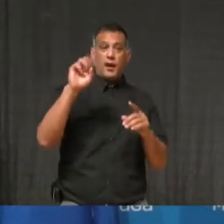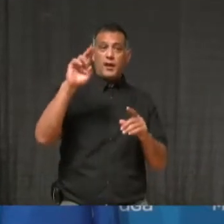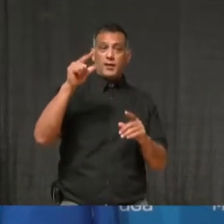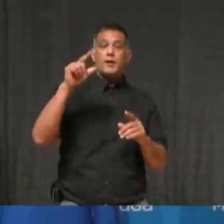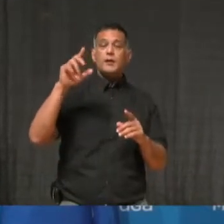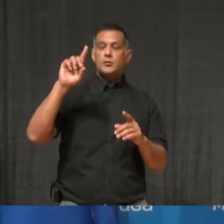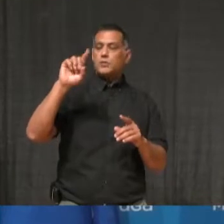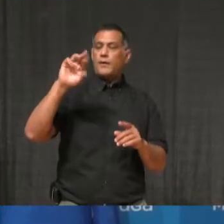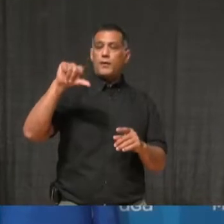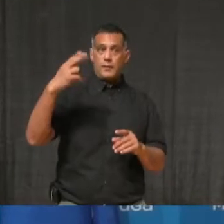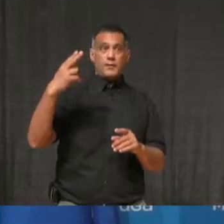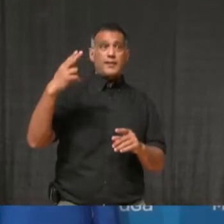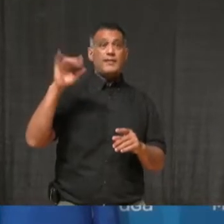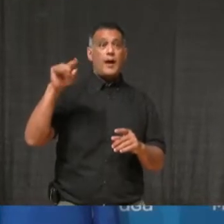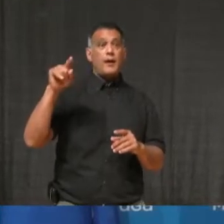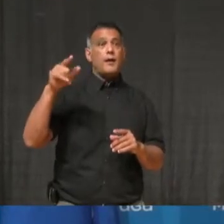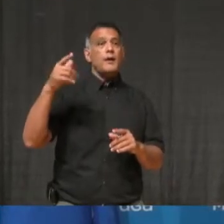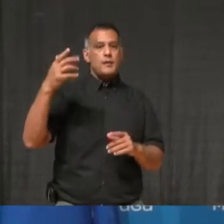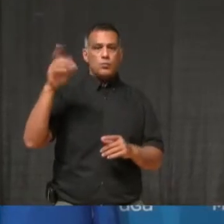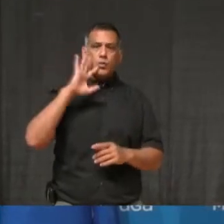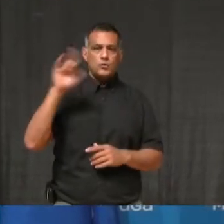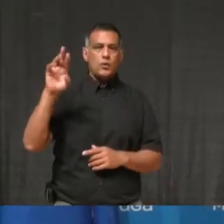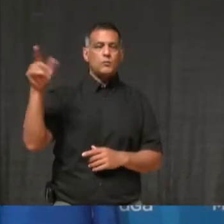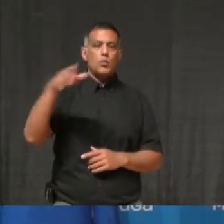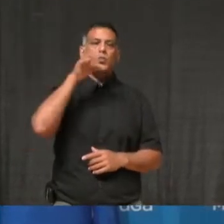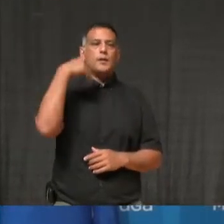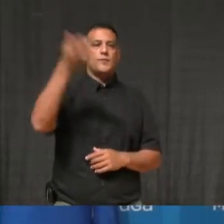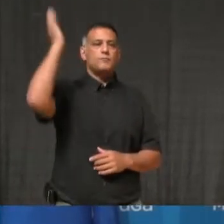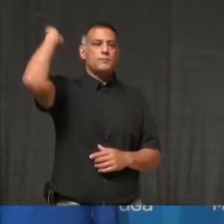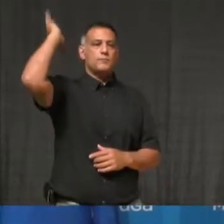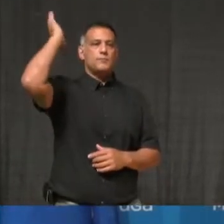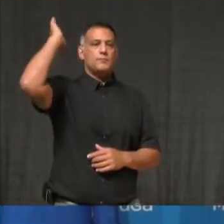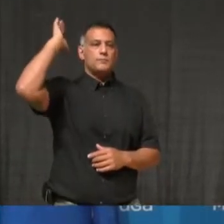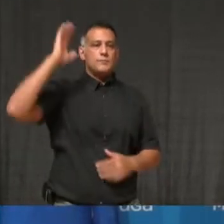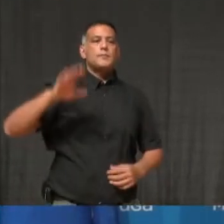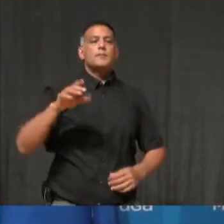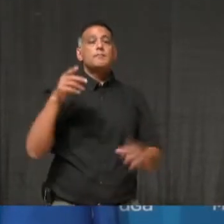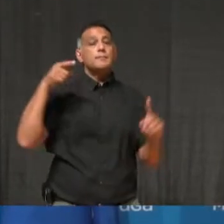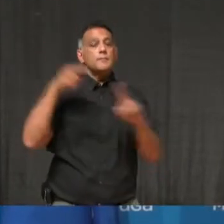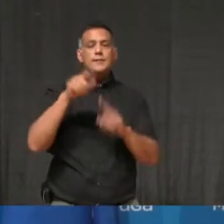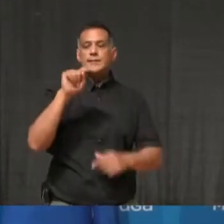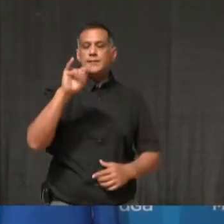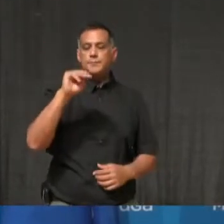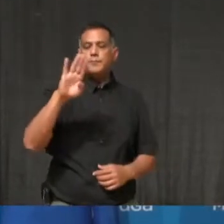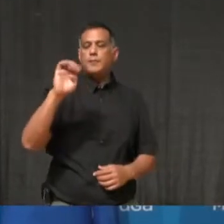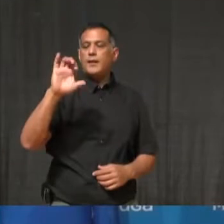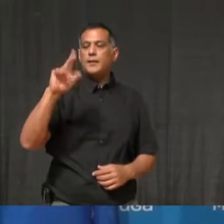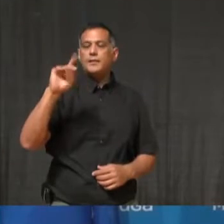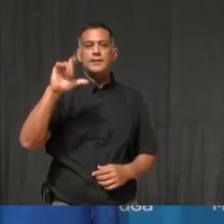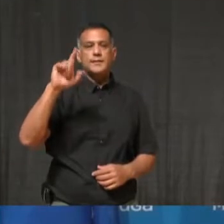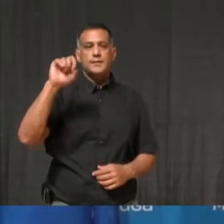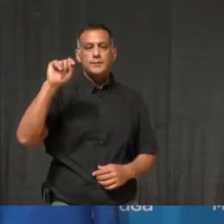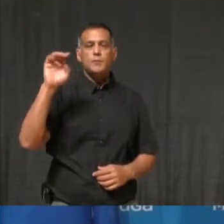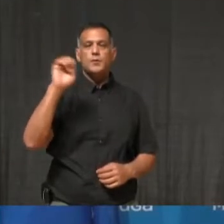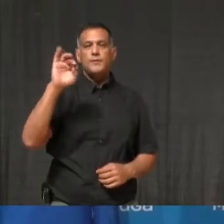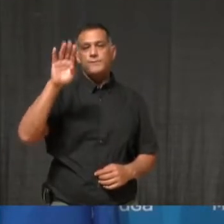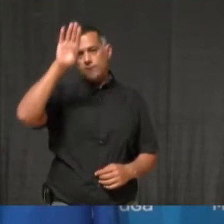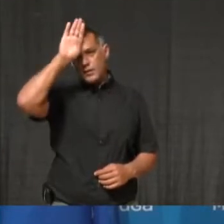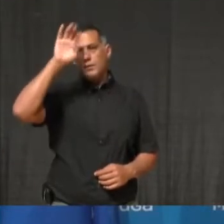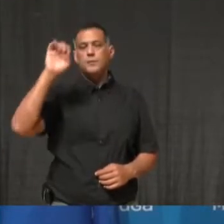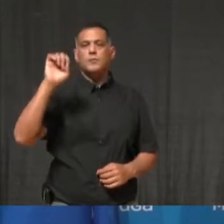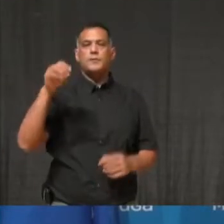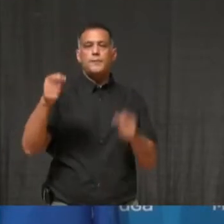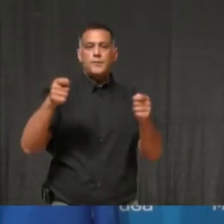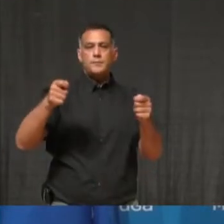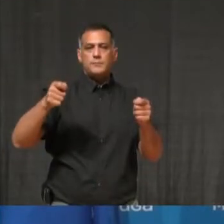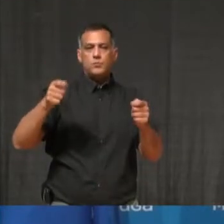Chief Medical Officer of Health for Peel, and Tim Beckett, Fire Chief and Director of Emergency Management. COVID